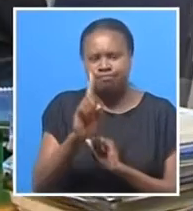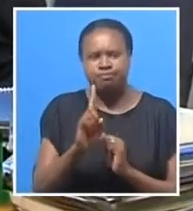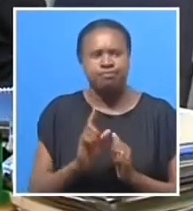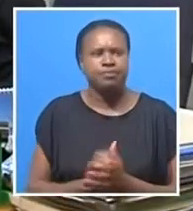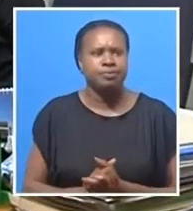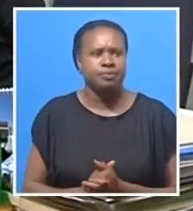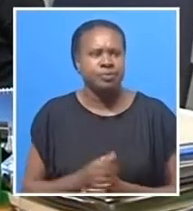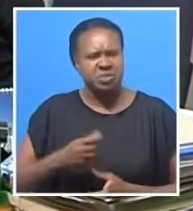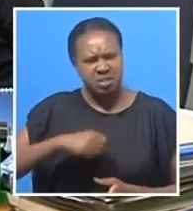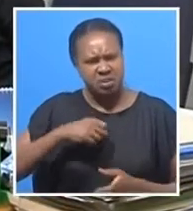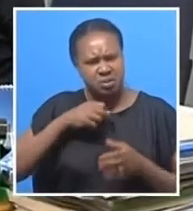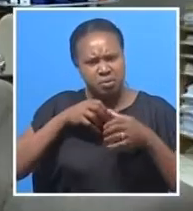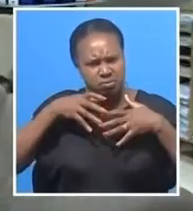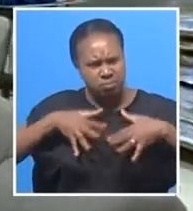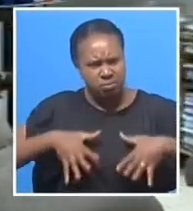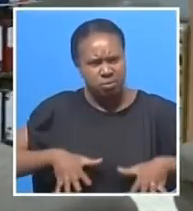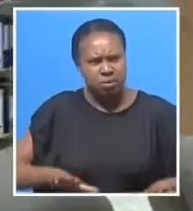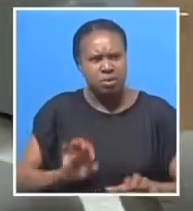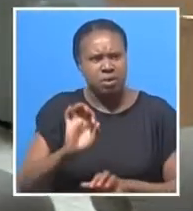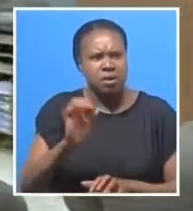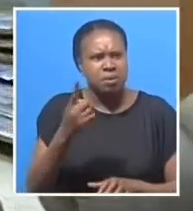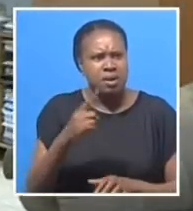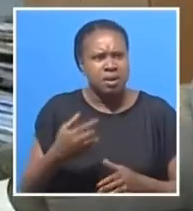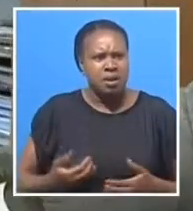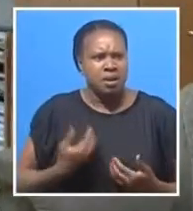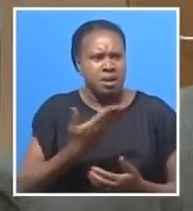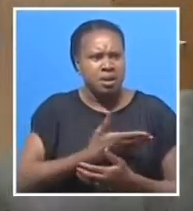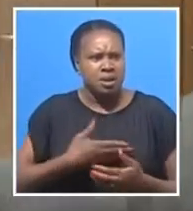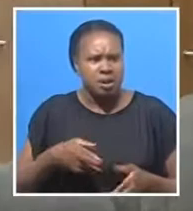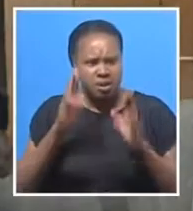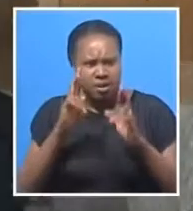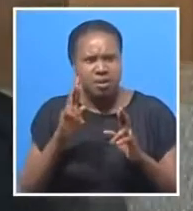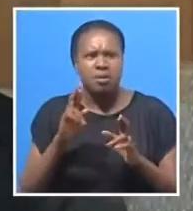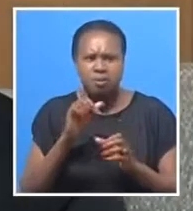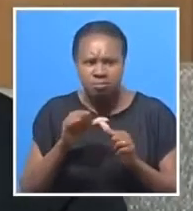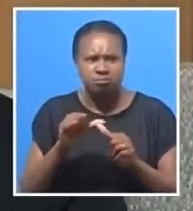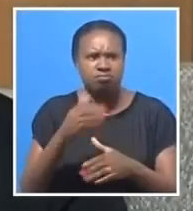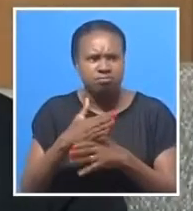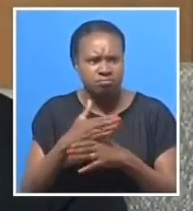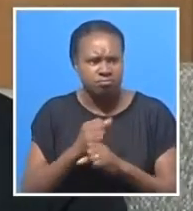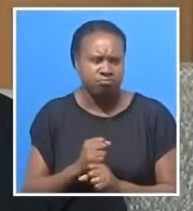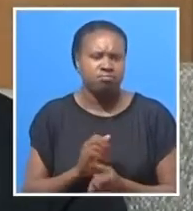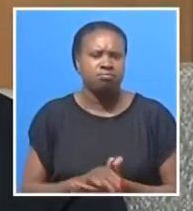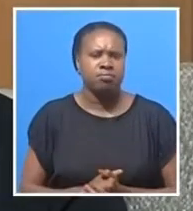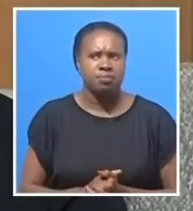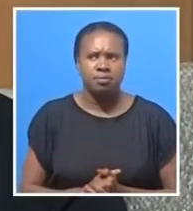The disease has spread all over her spine, but the young lady is determined to stay afloat. It shouldn't